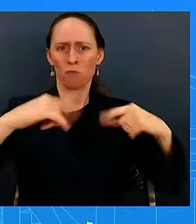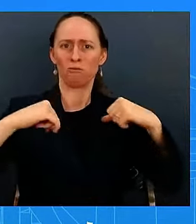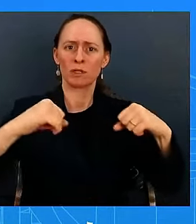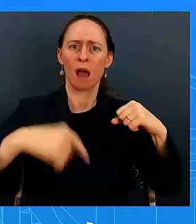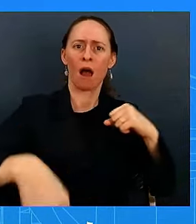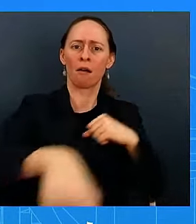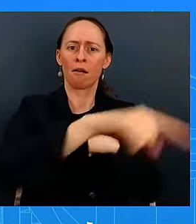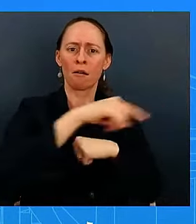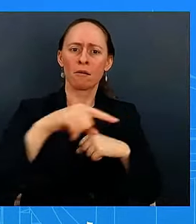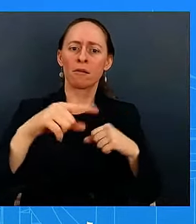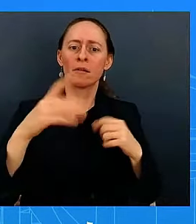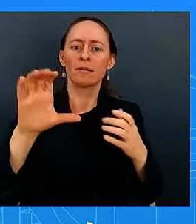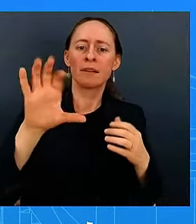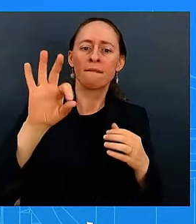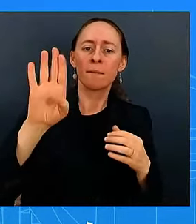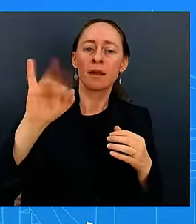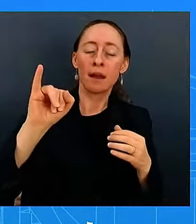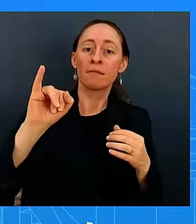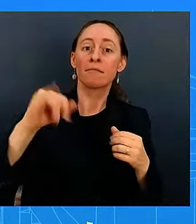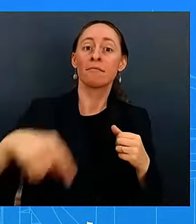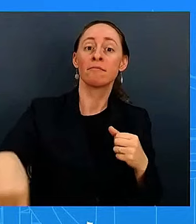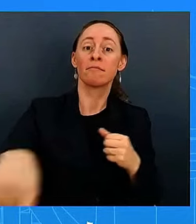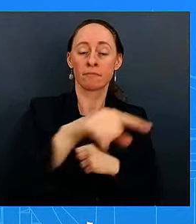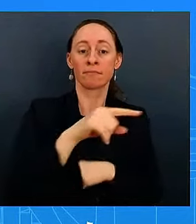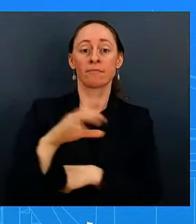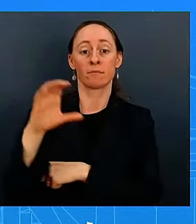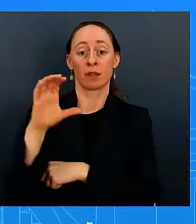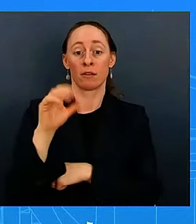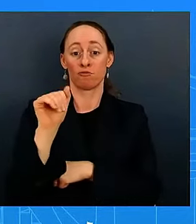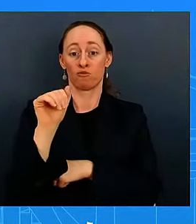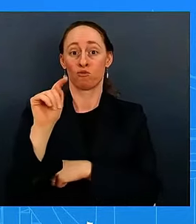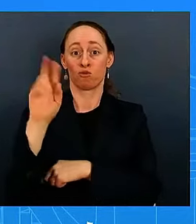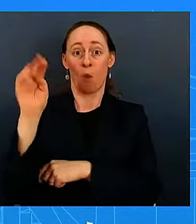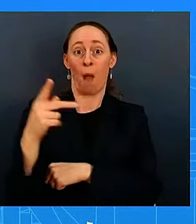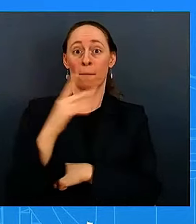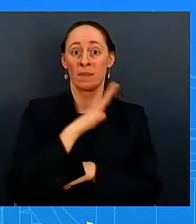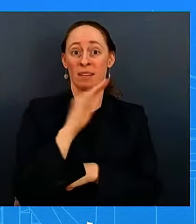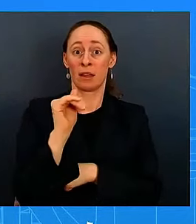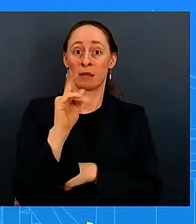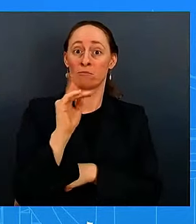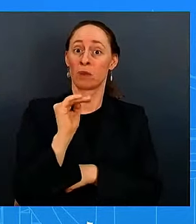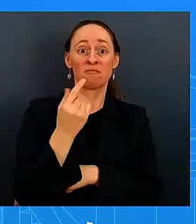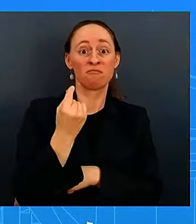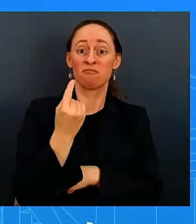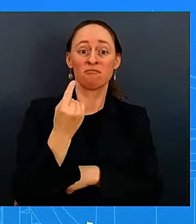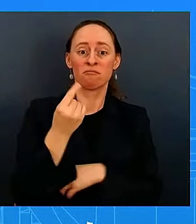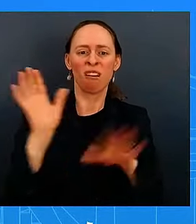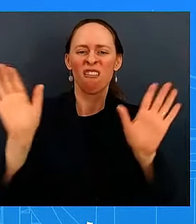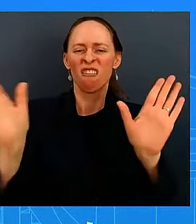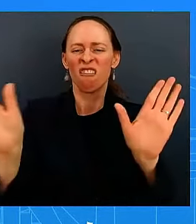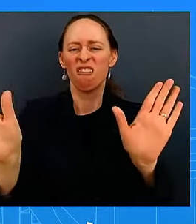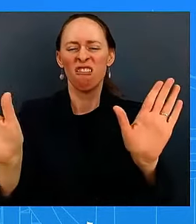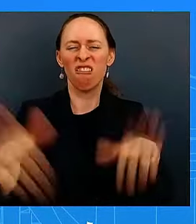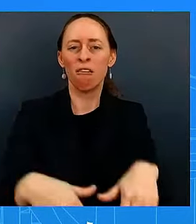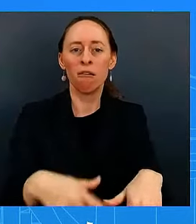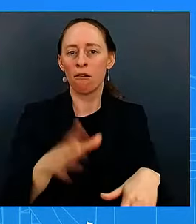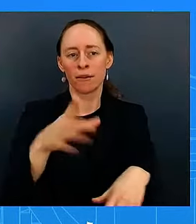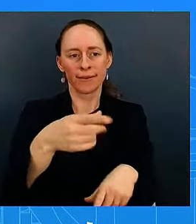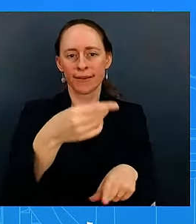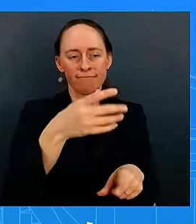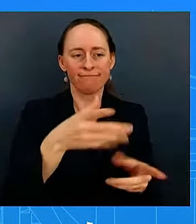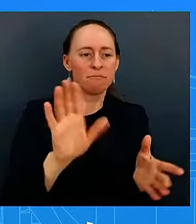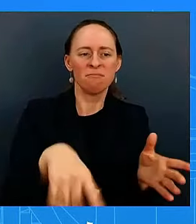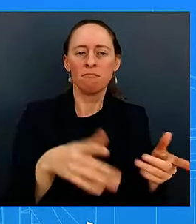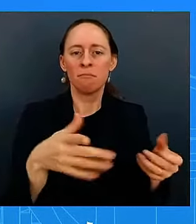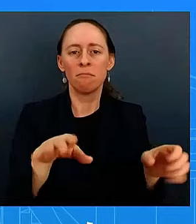consistently tried to shut down and gut so when it comes to protecting consumers uh this administration i i think has a